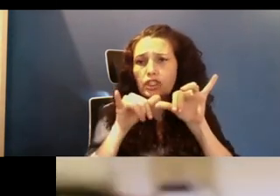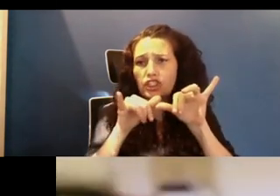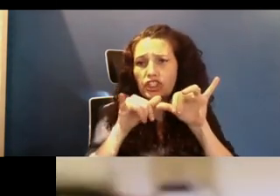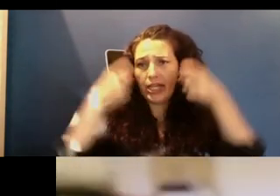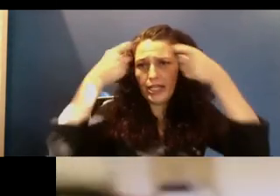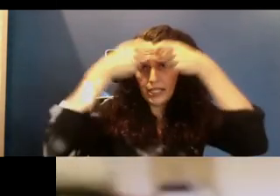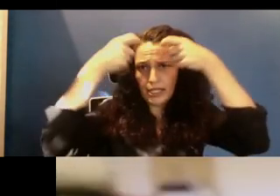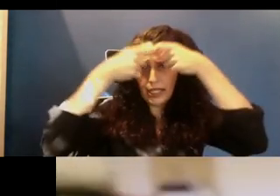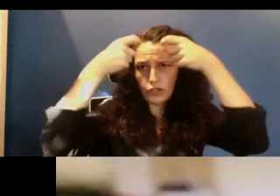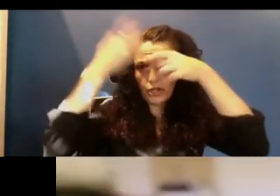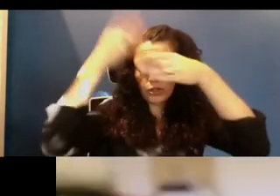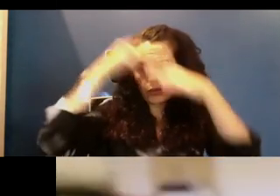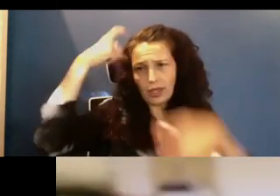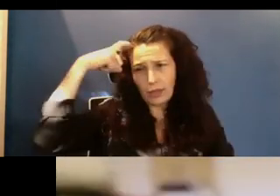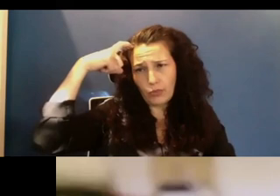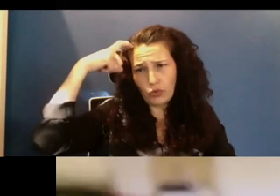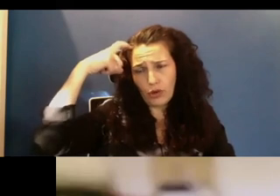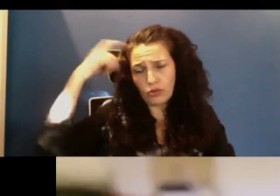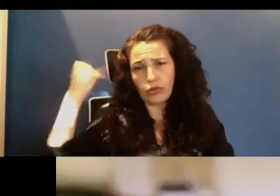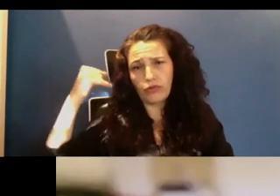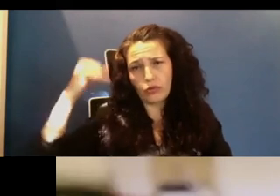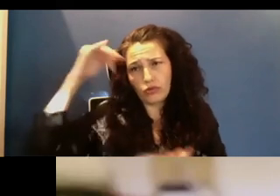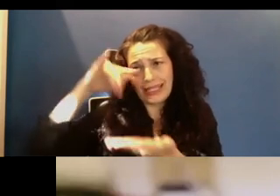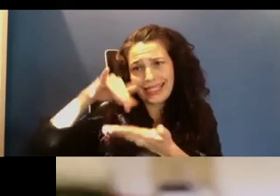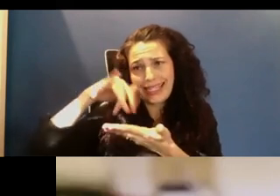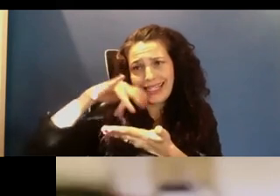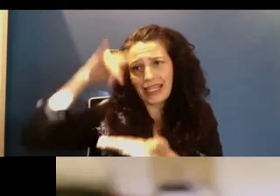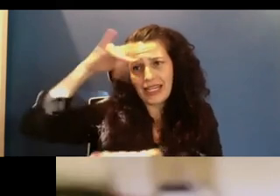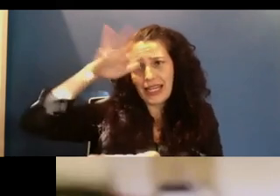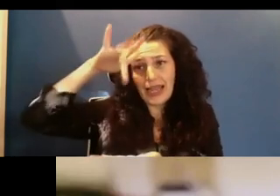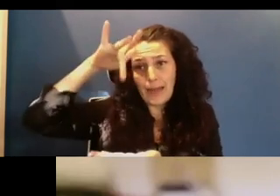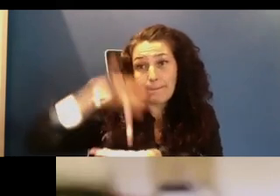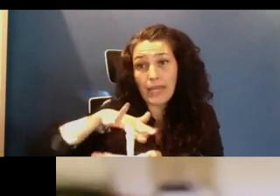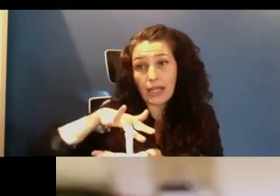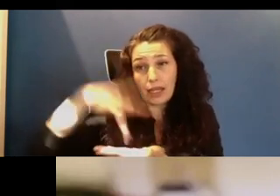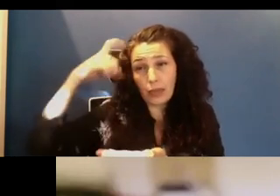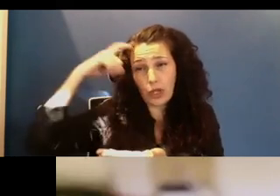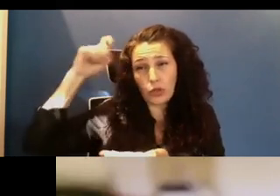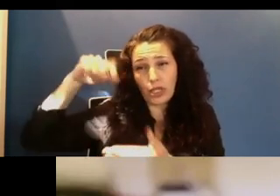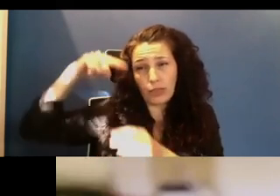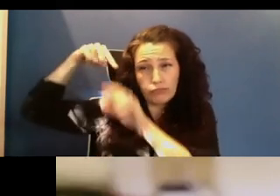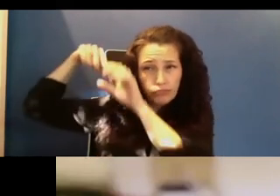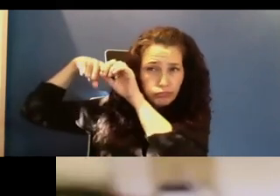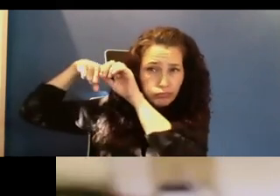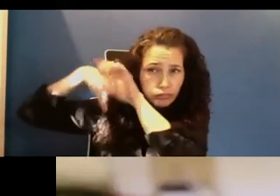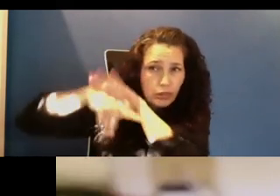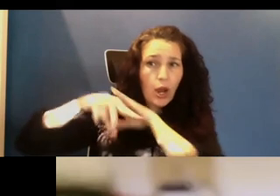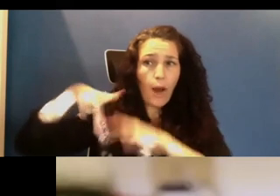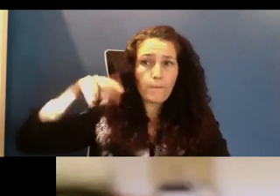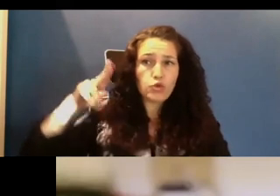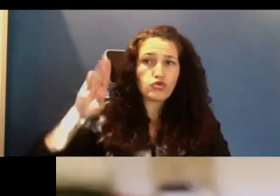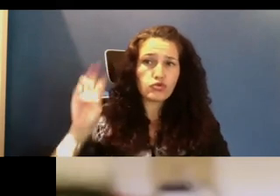And if we want to study what's going on deep in the middle of the brain, we actually have to get a probe in there in order to